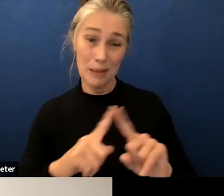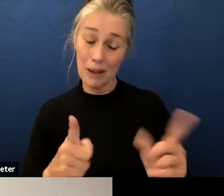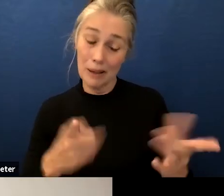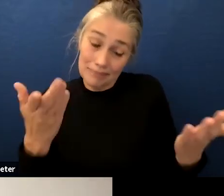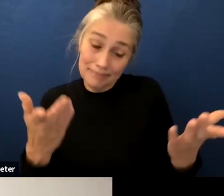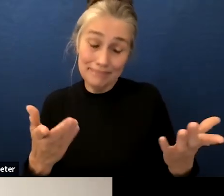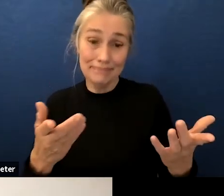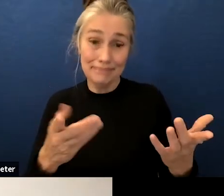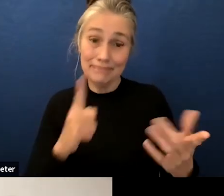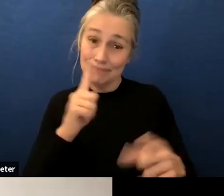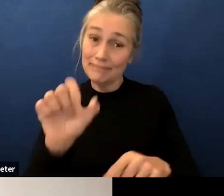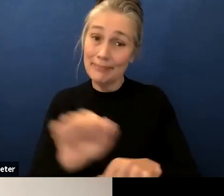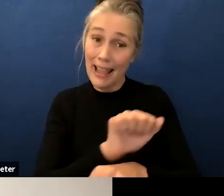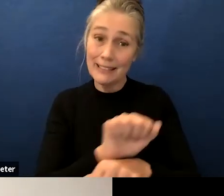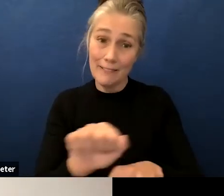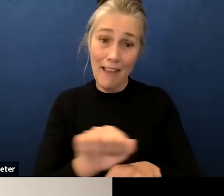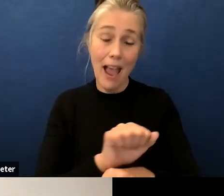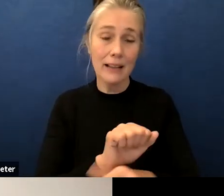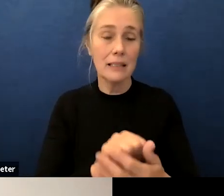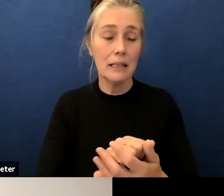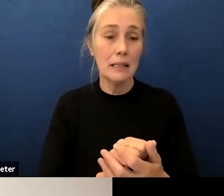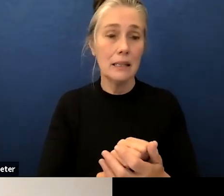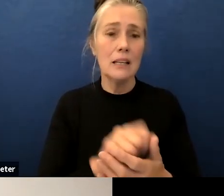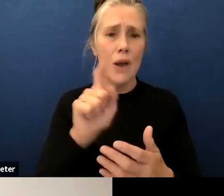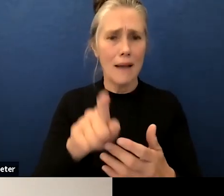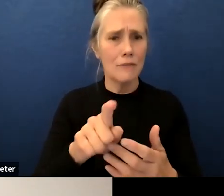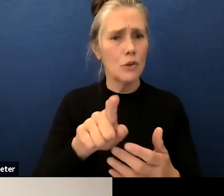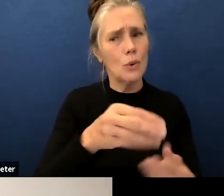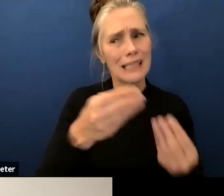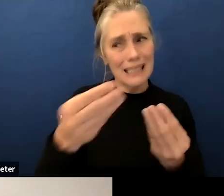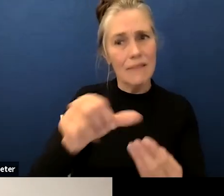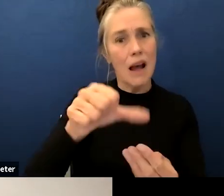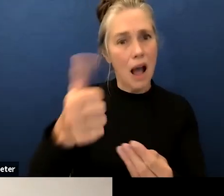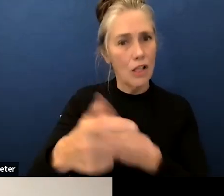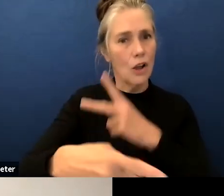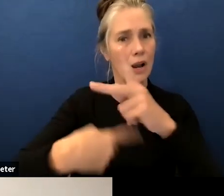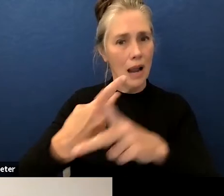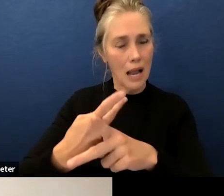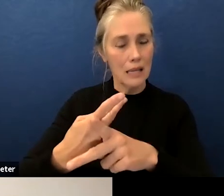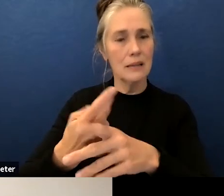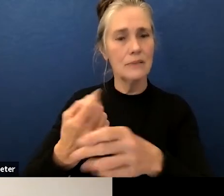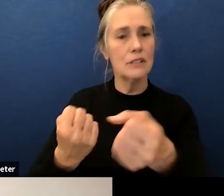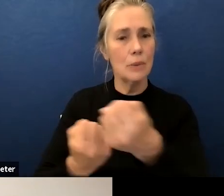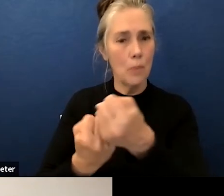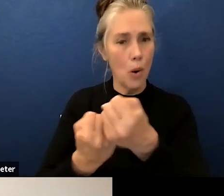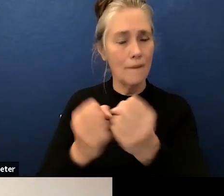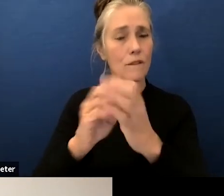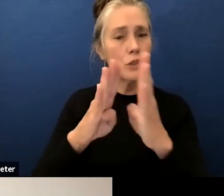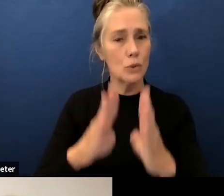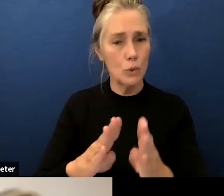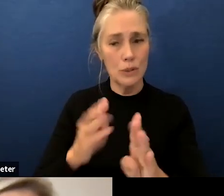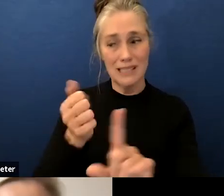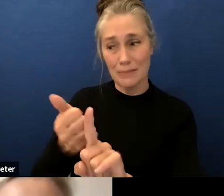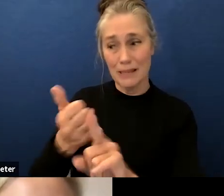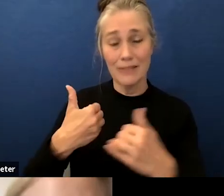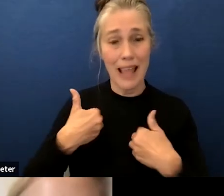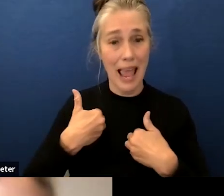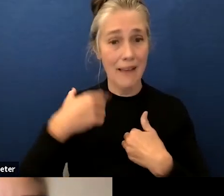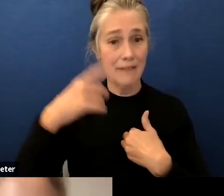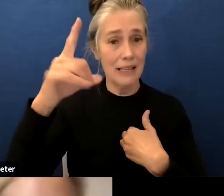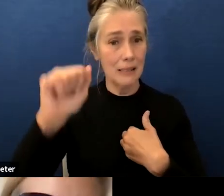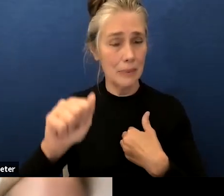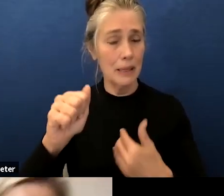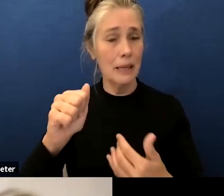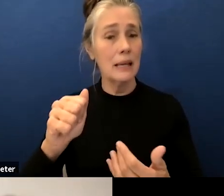so we do have to focus other supports with our students with disabilities and we often hold ieps